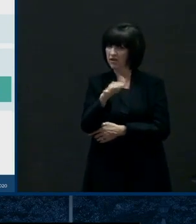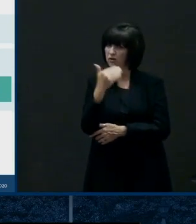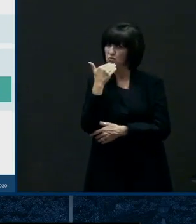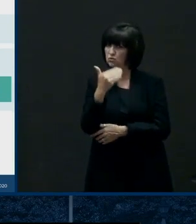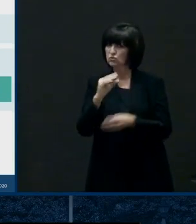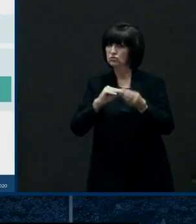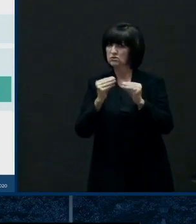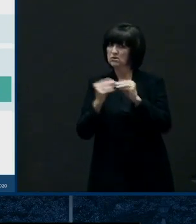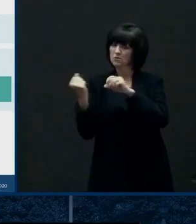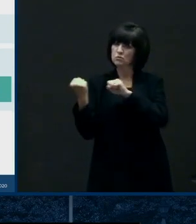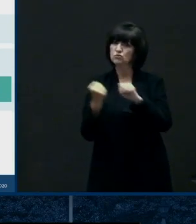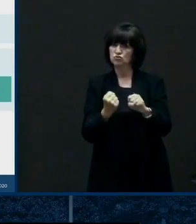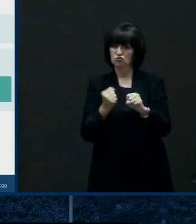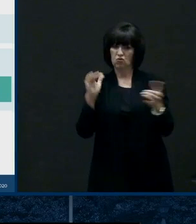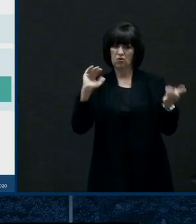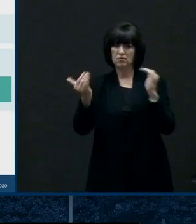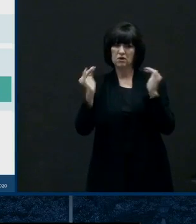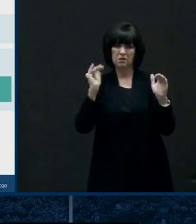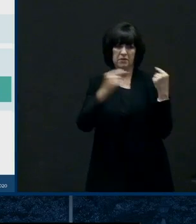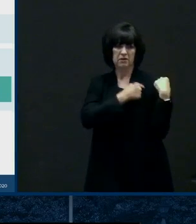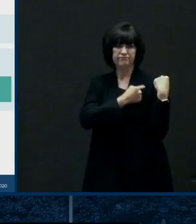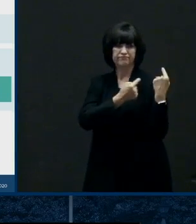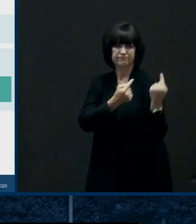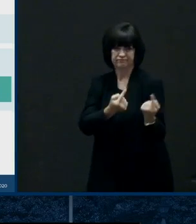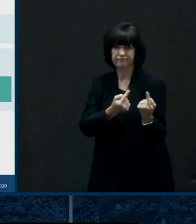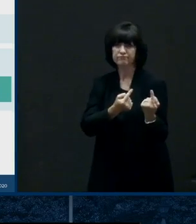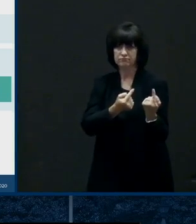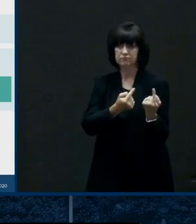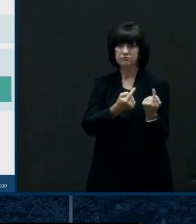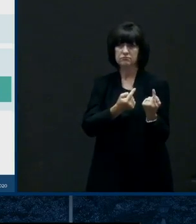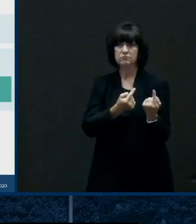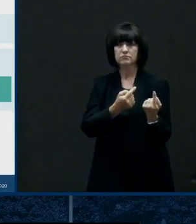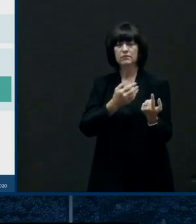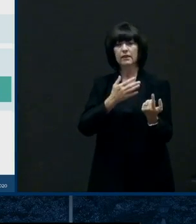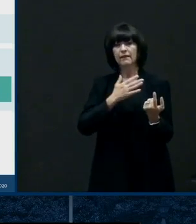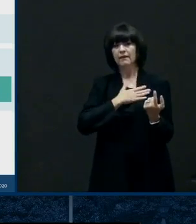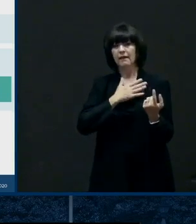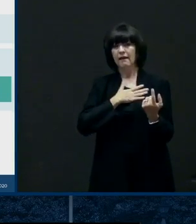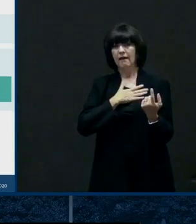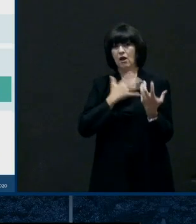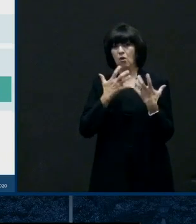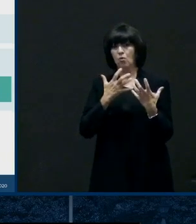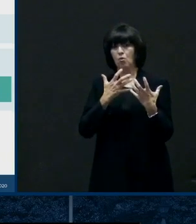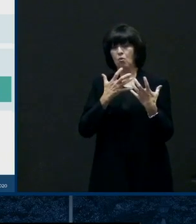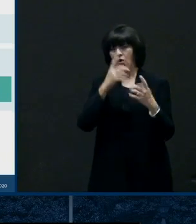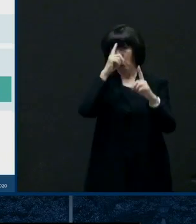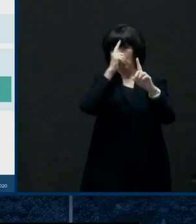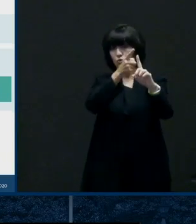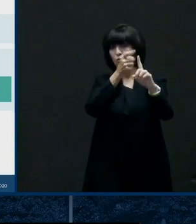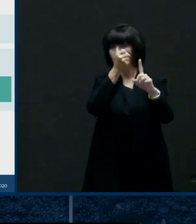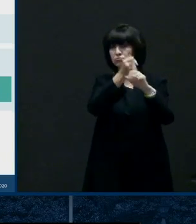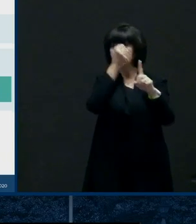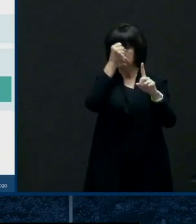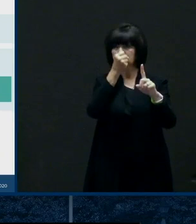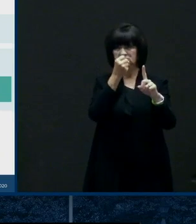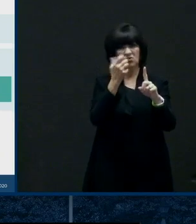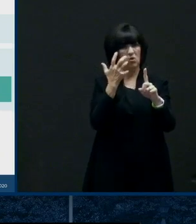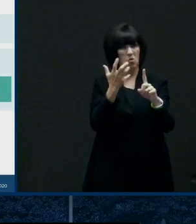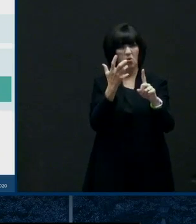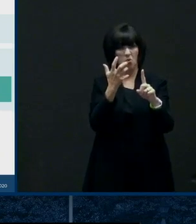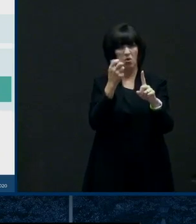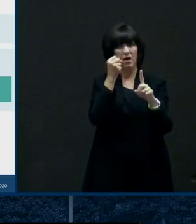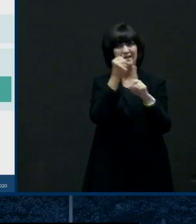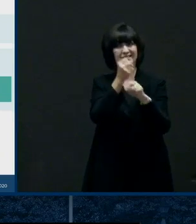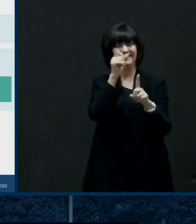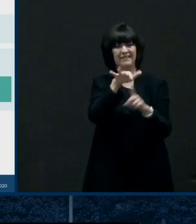uh month or so and our target there for green is to get that 56 number to 10